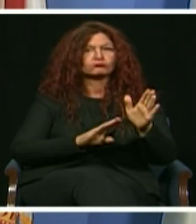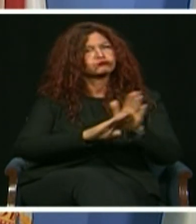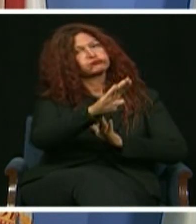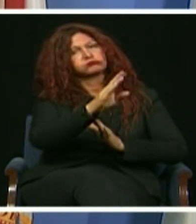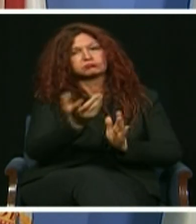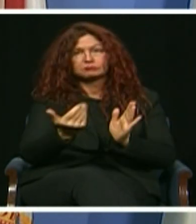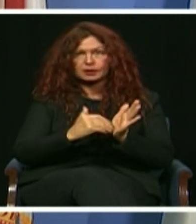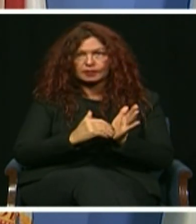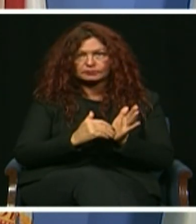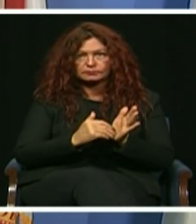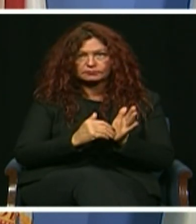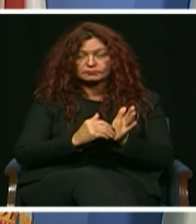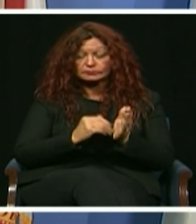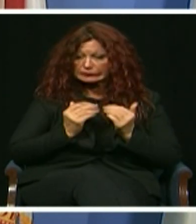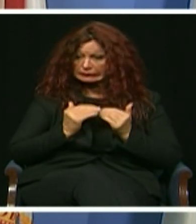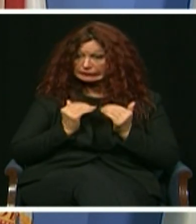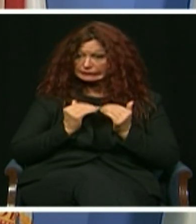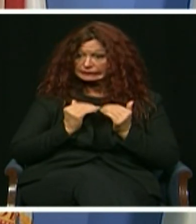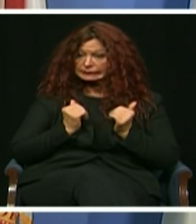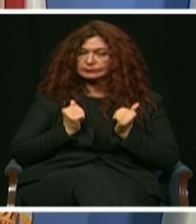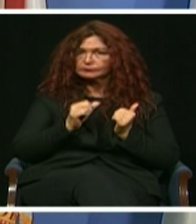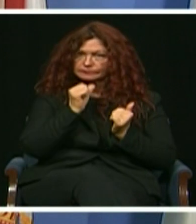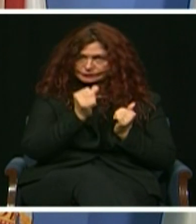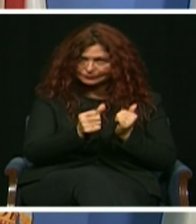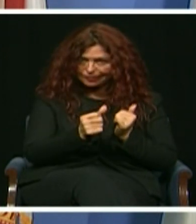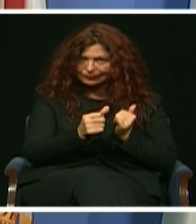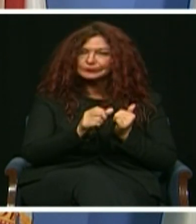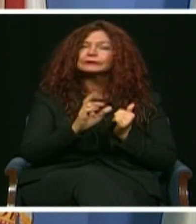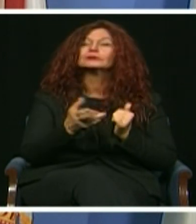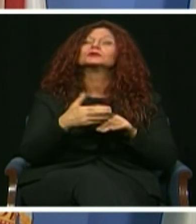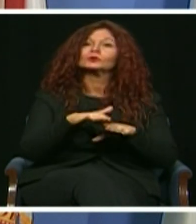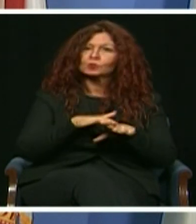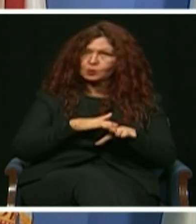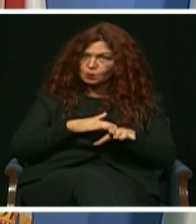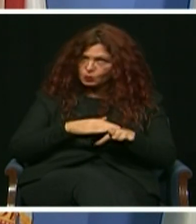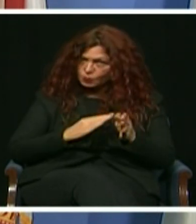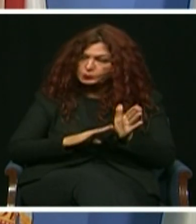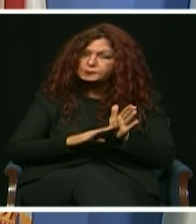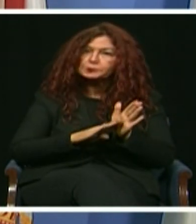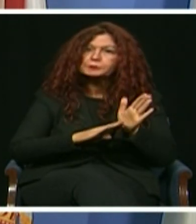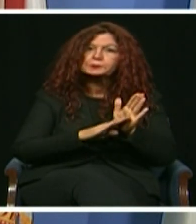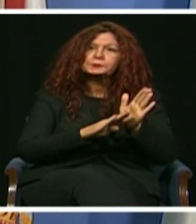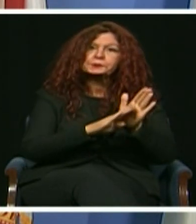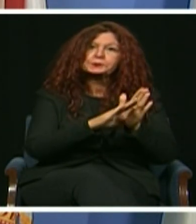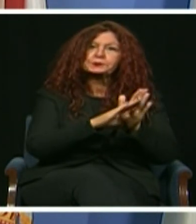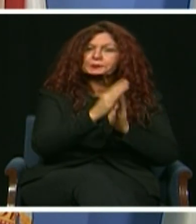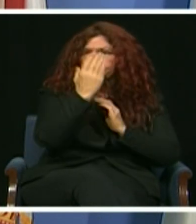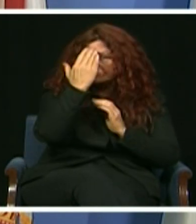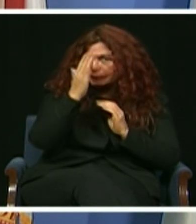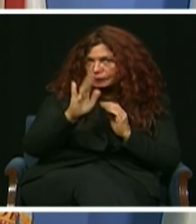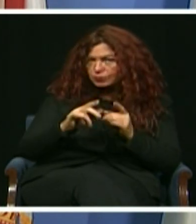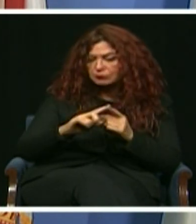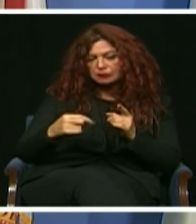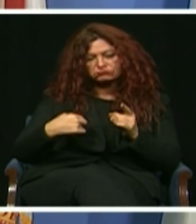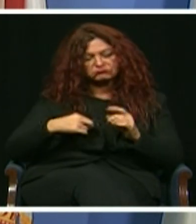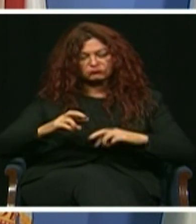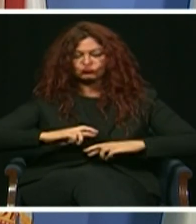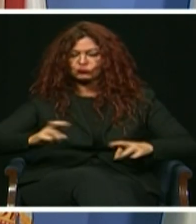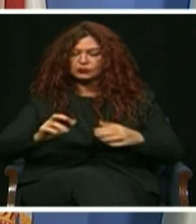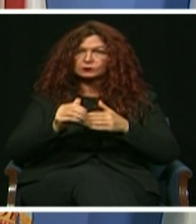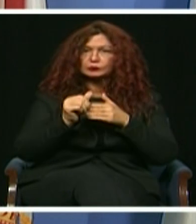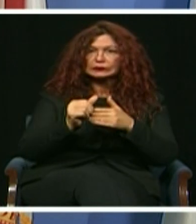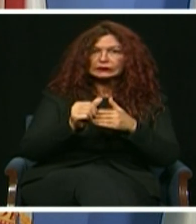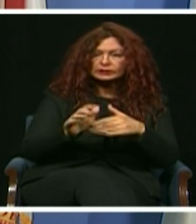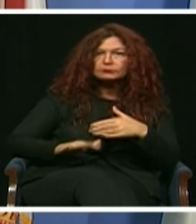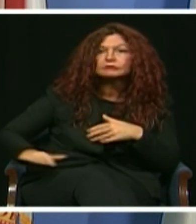leading our community through this critical final chapter of the pandemic. We can protect our community with this life-saving vaccine,